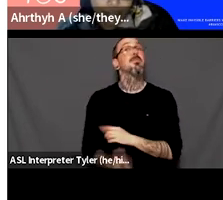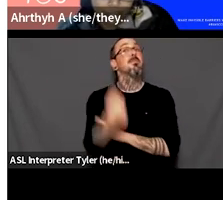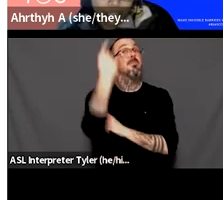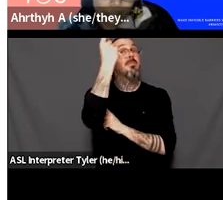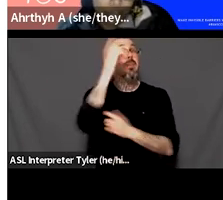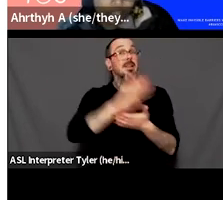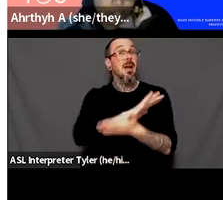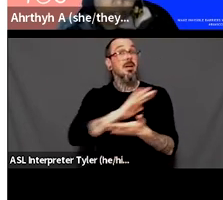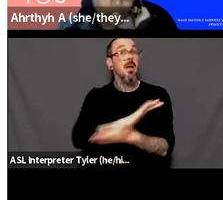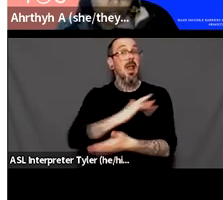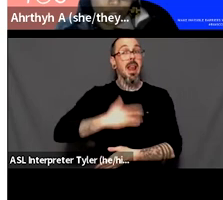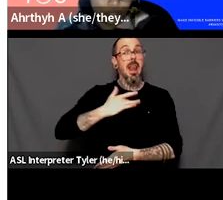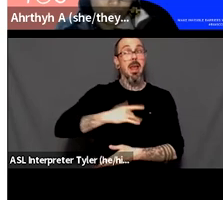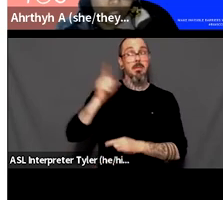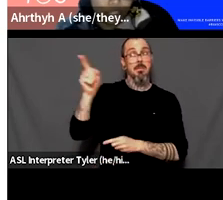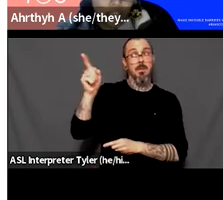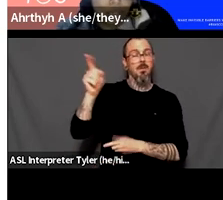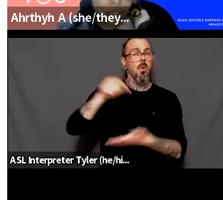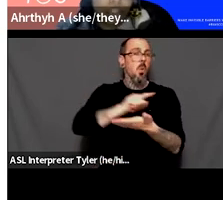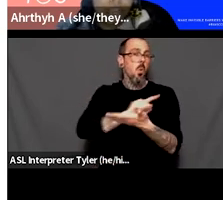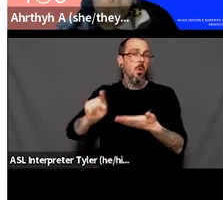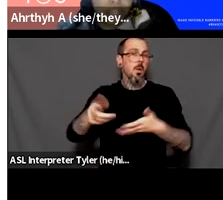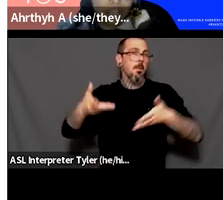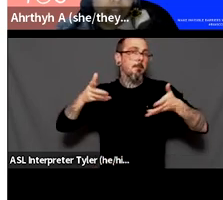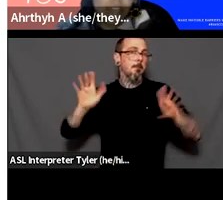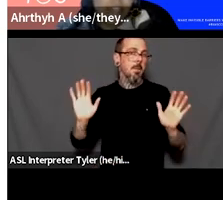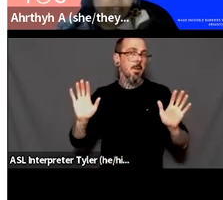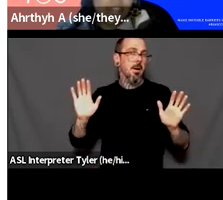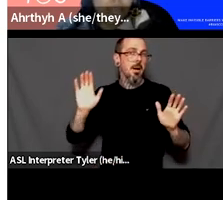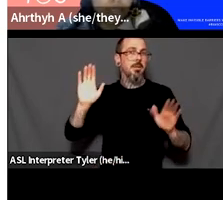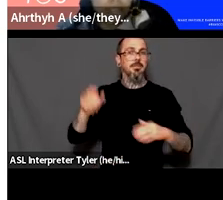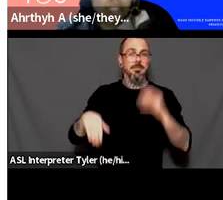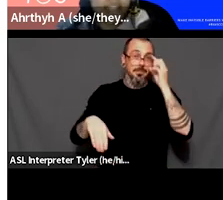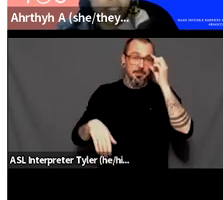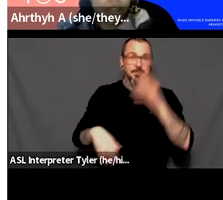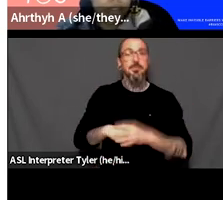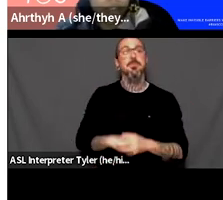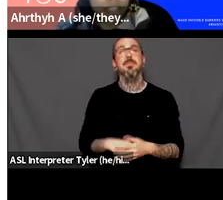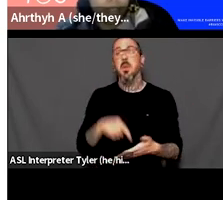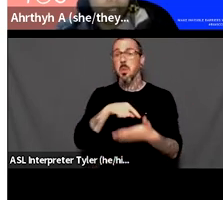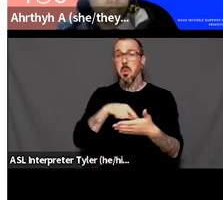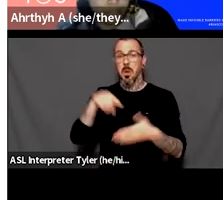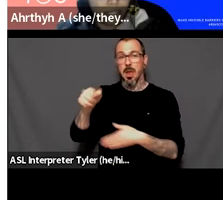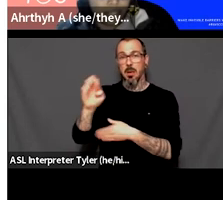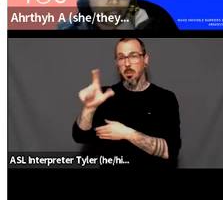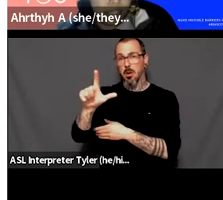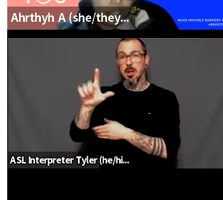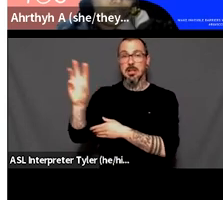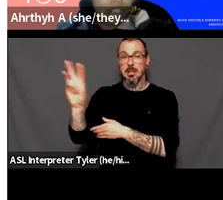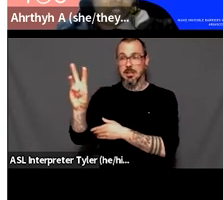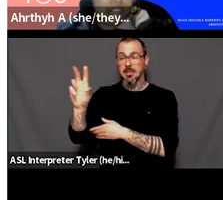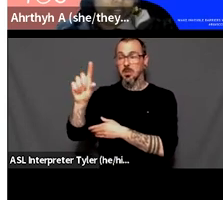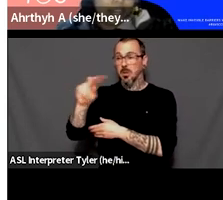end date will be April 6, 2022, after which it will be archived and it will be accessible through the CBRC website.